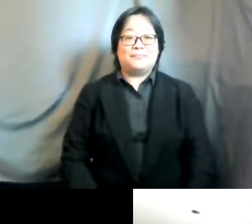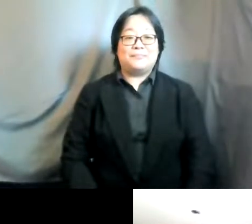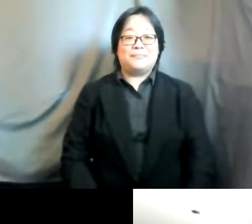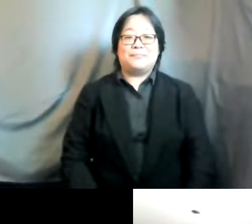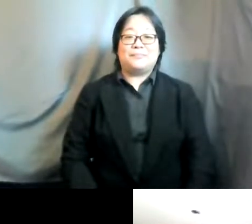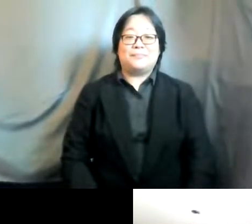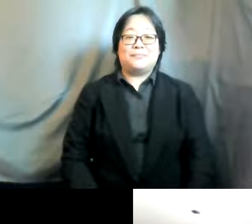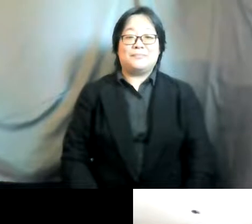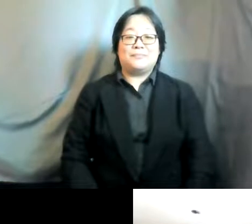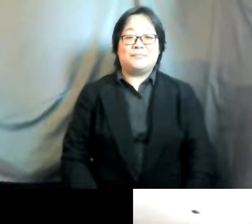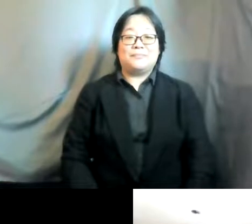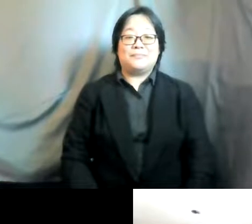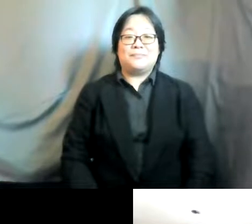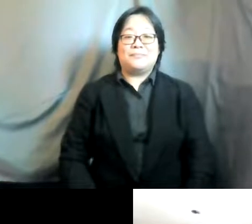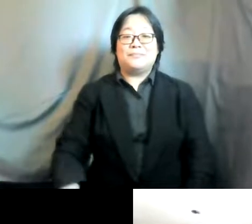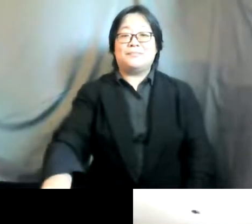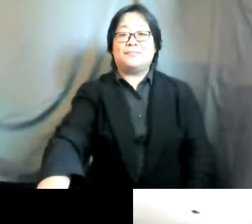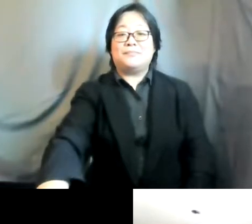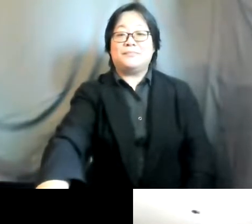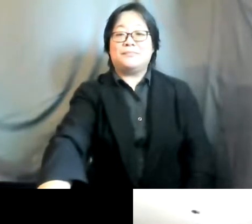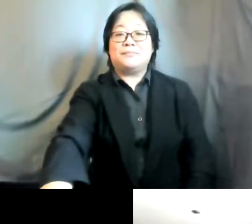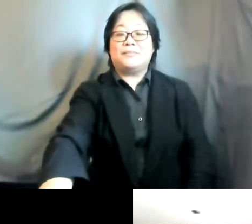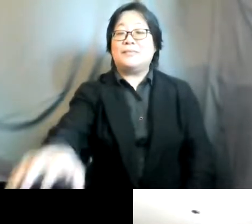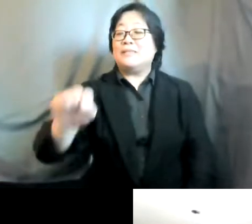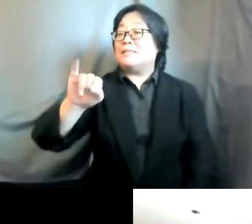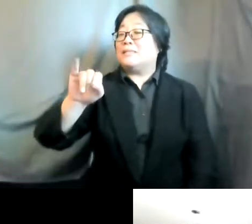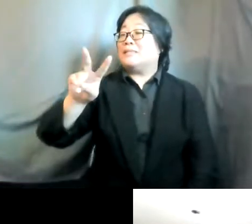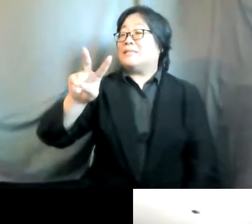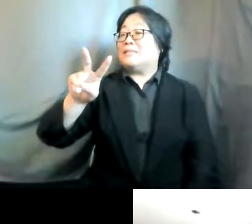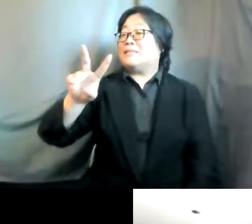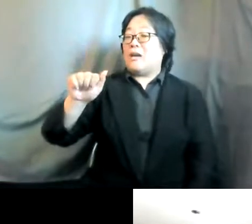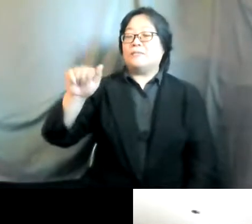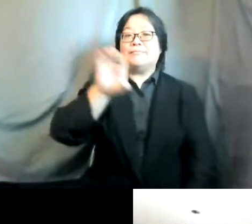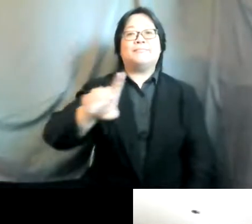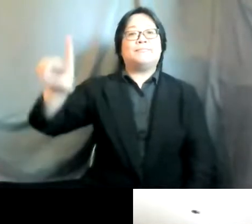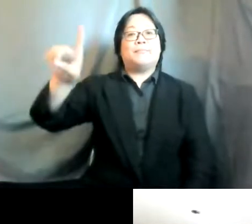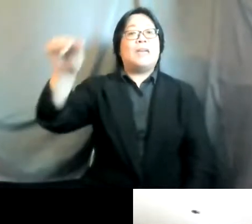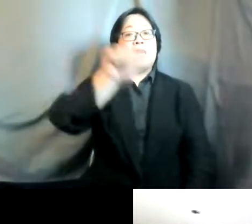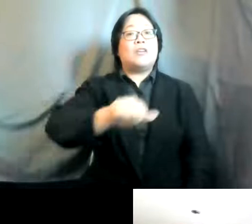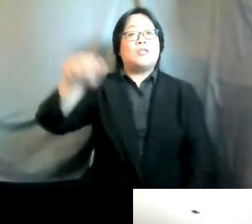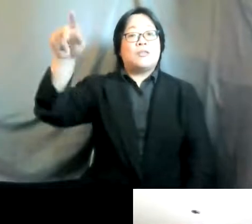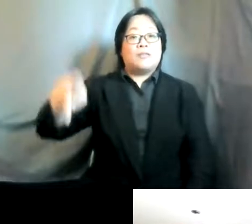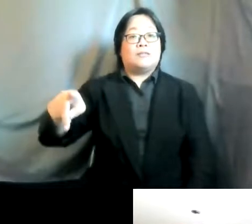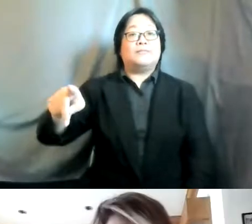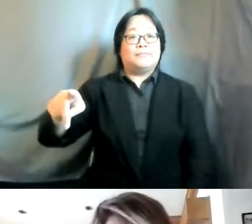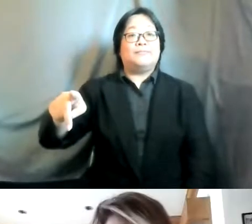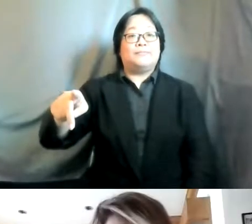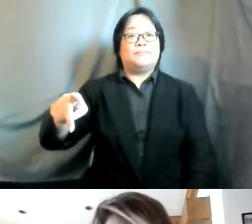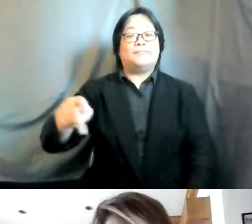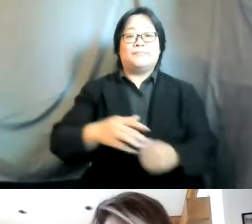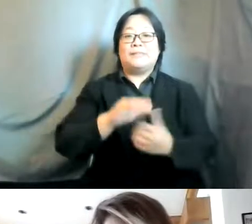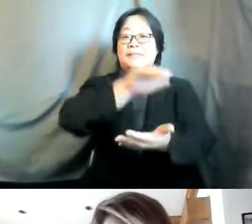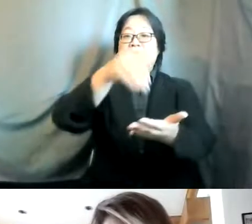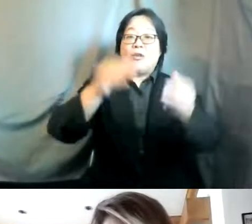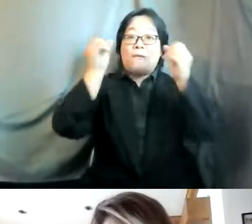tomoko is also joined by sivananti panathirian executive director with the asian pacific resource and research center for women